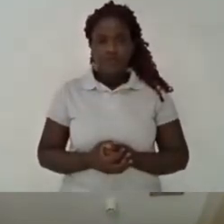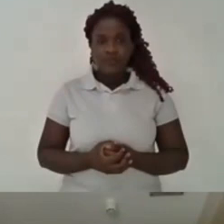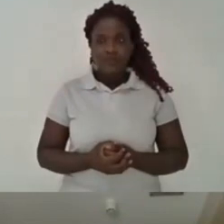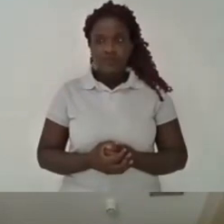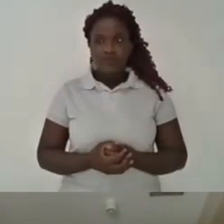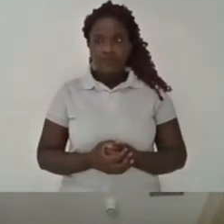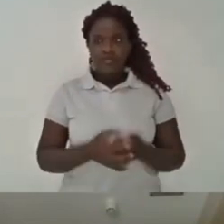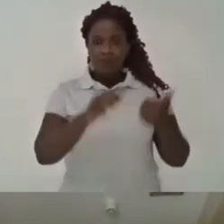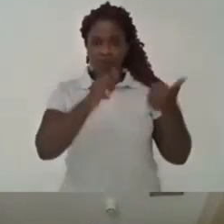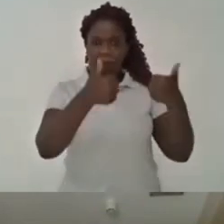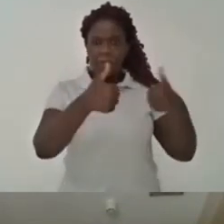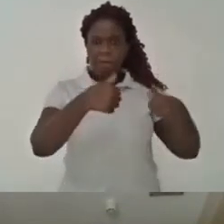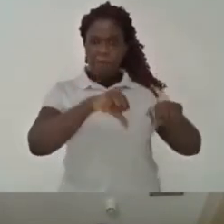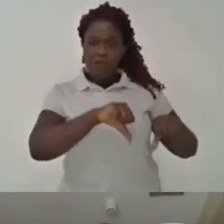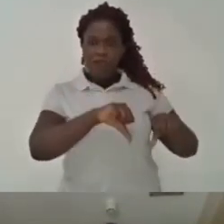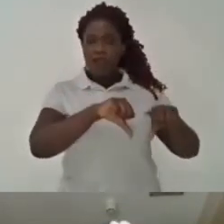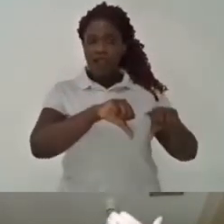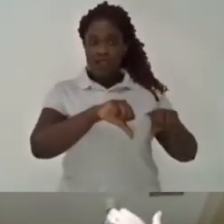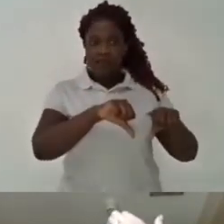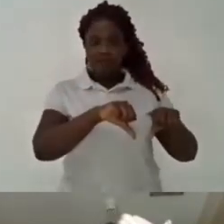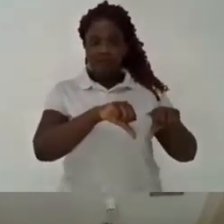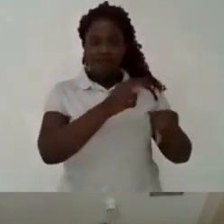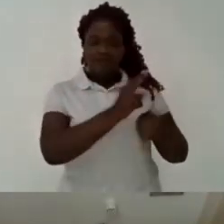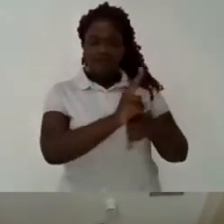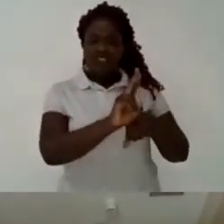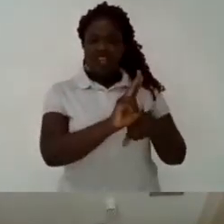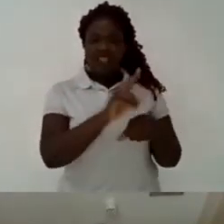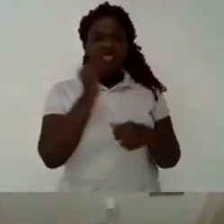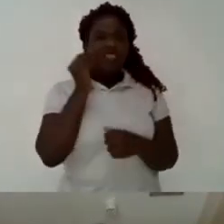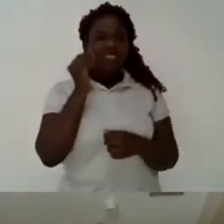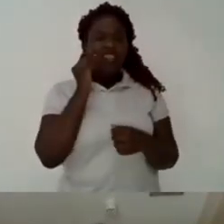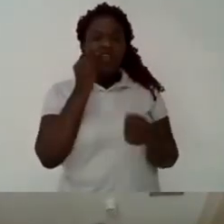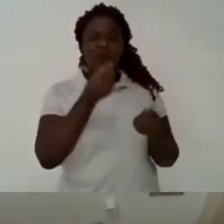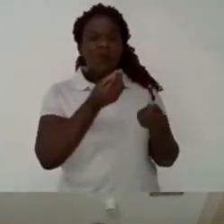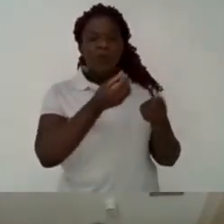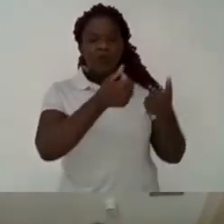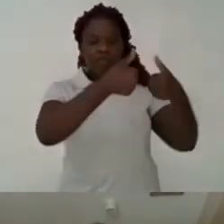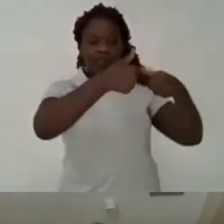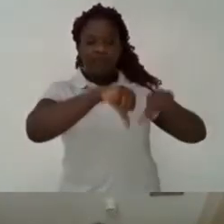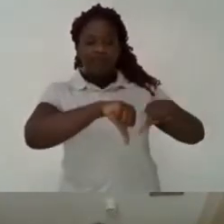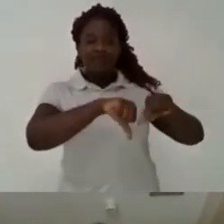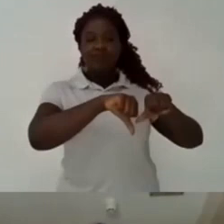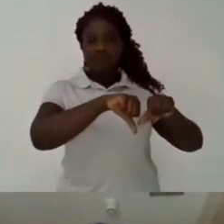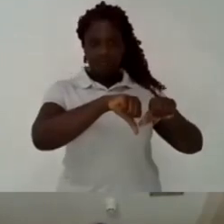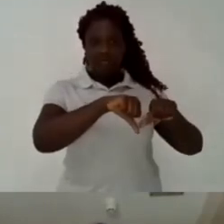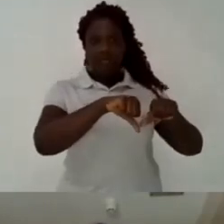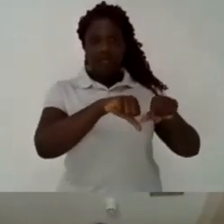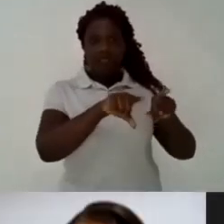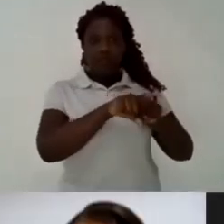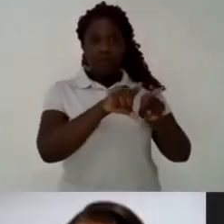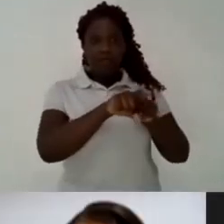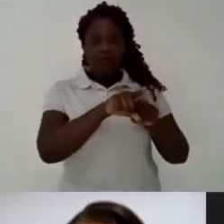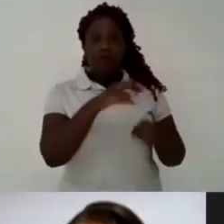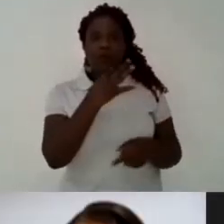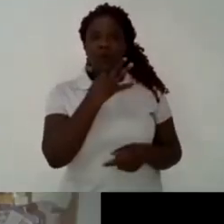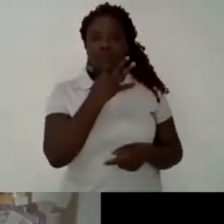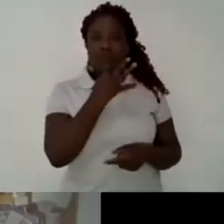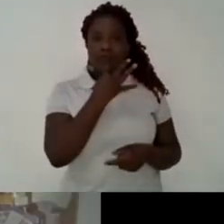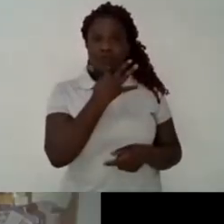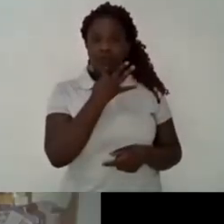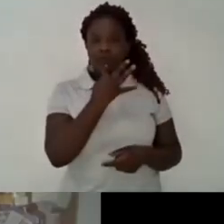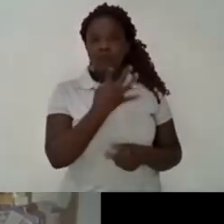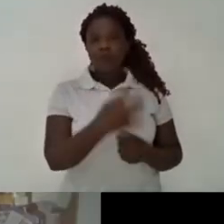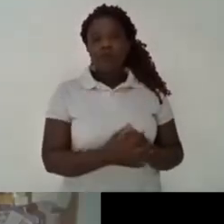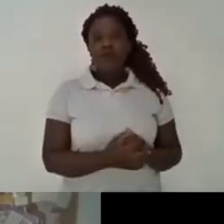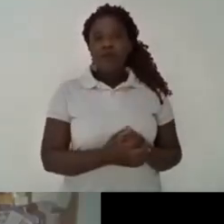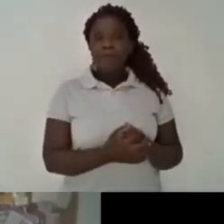how everything uh which has been which are being done or which has been done so